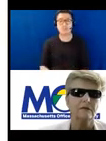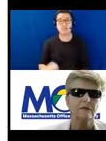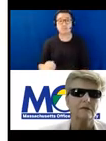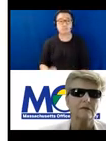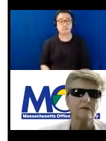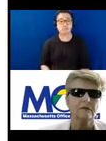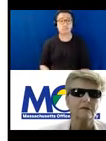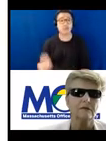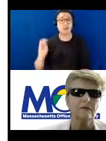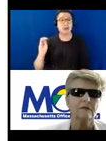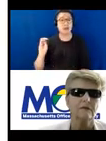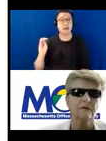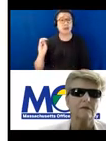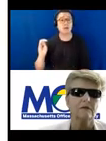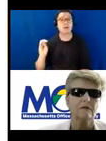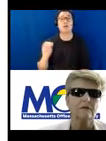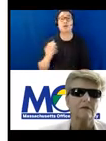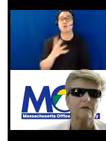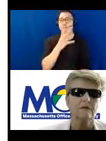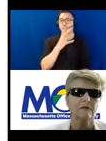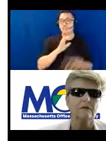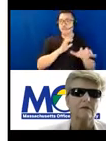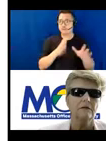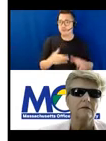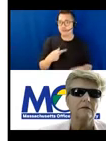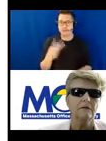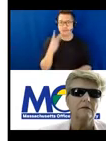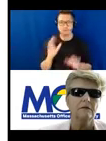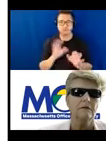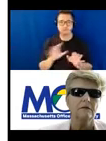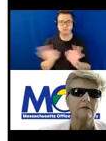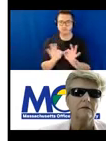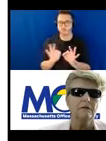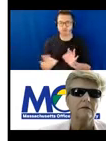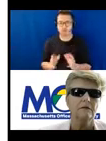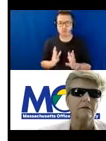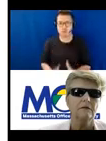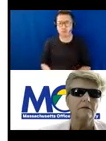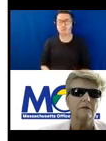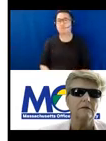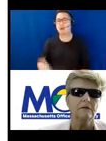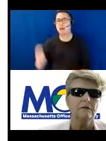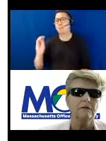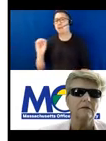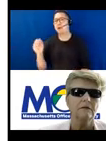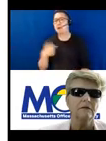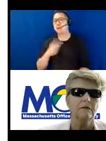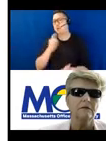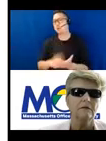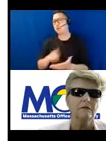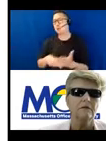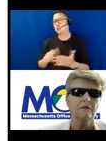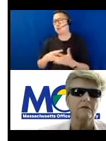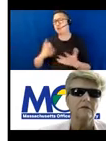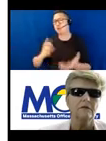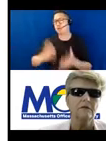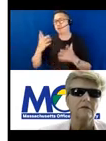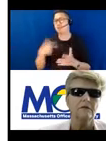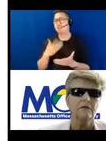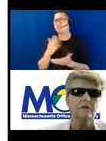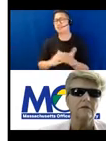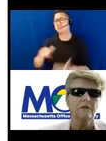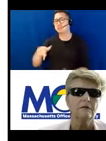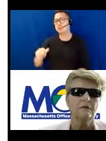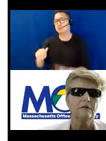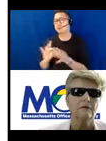I see the closed captions coming in just fine. Hi, this is Moss. The issue that we're having and we've gotten some complaints in the Q&A is